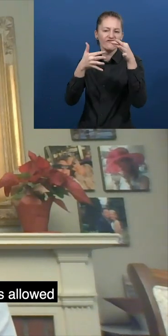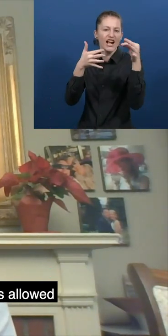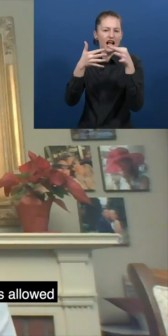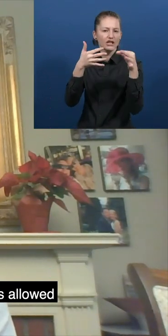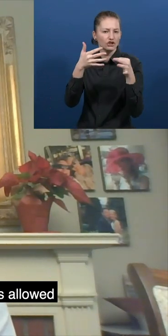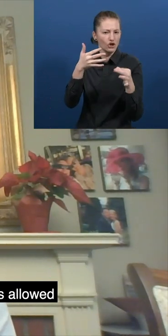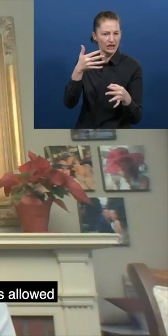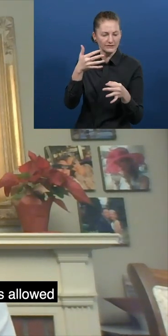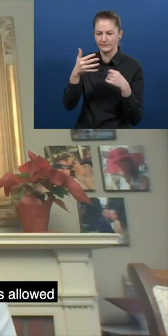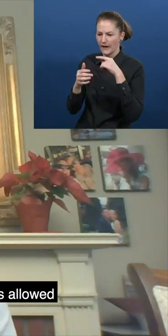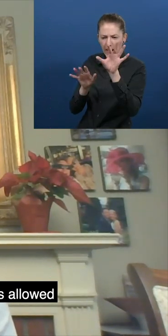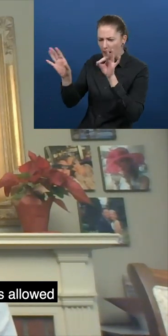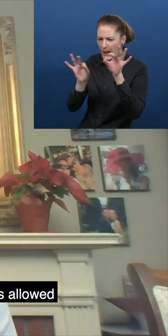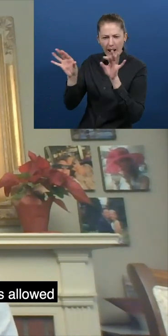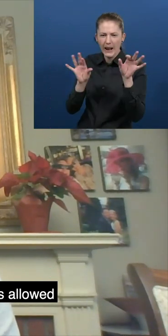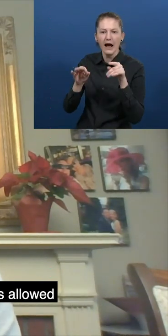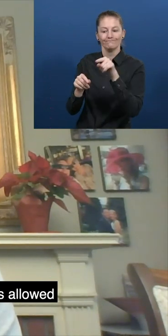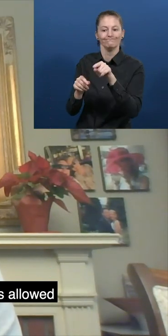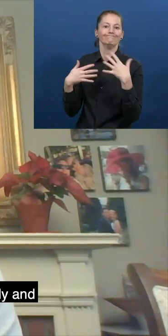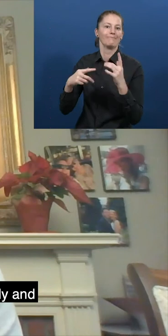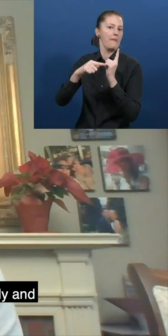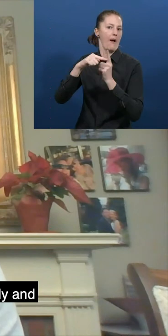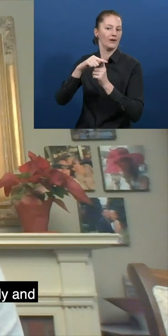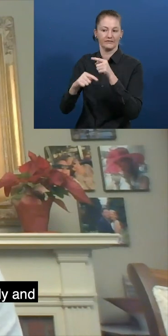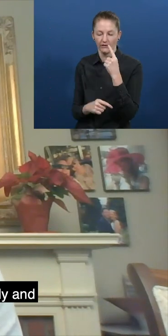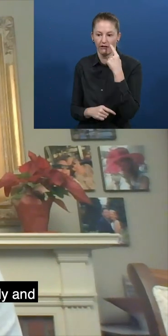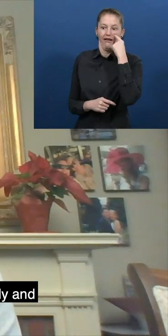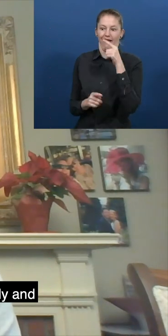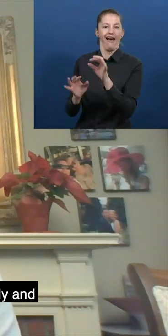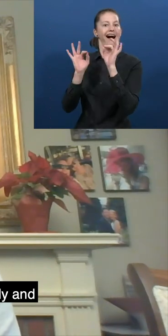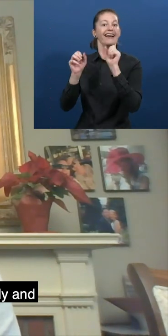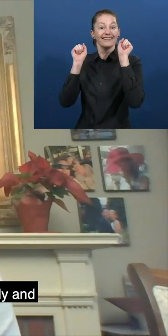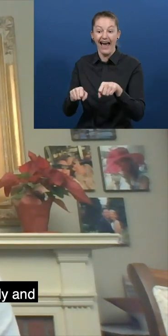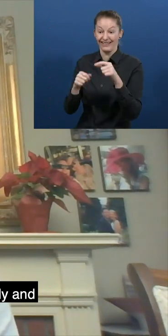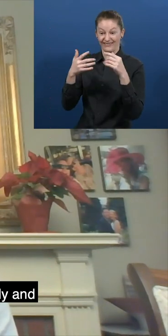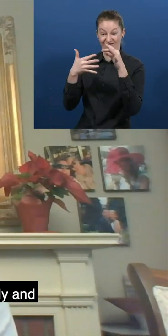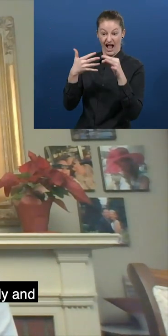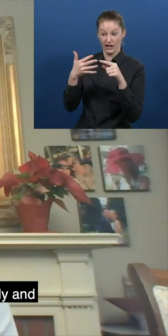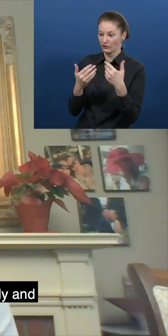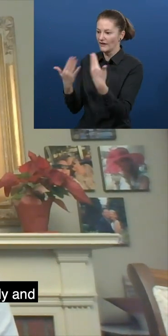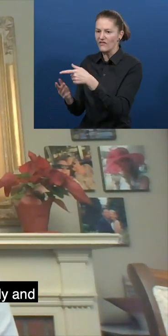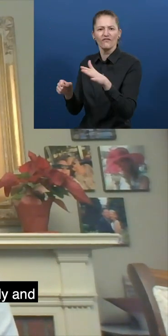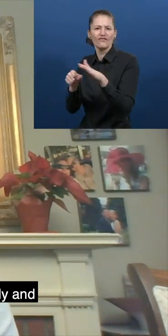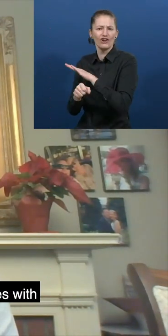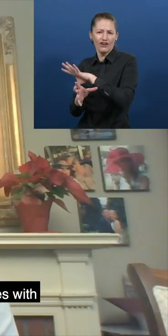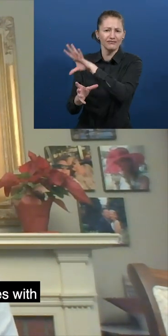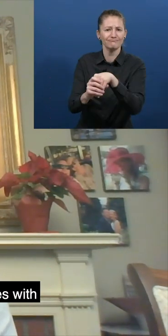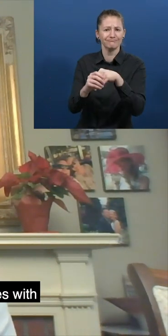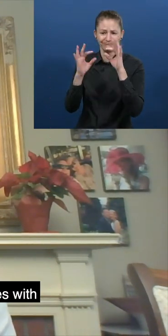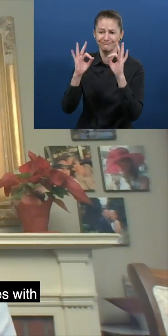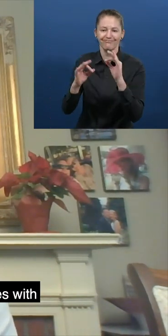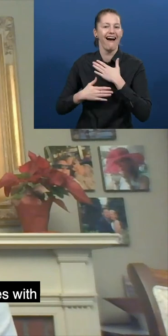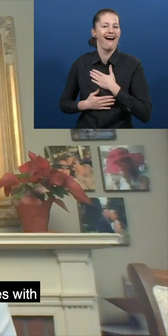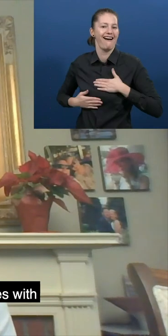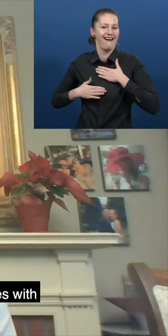on employee potential. And what this allowed us to do is identify those factors which positively and significantly